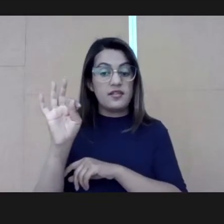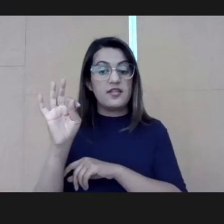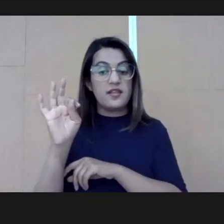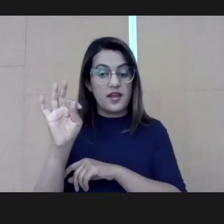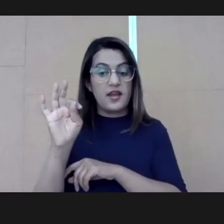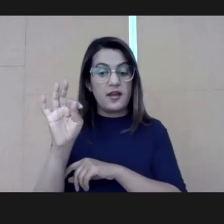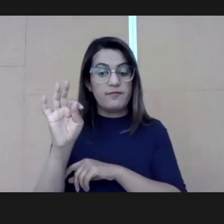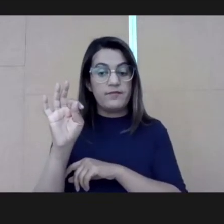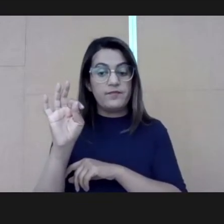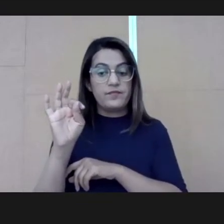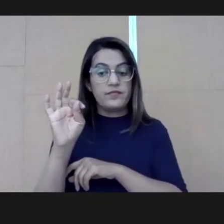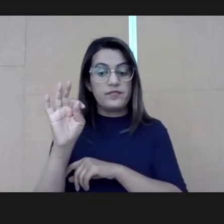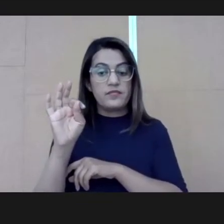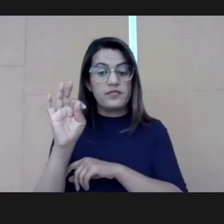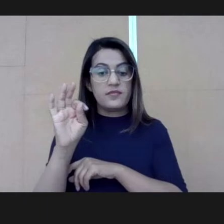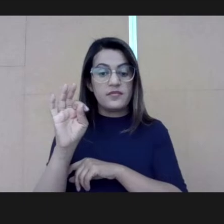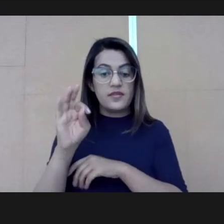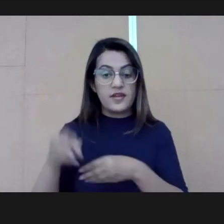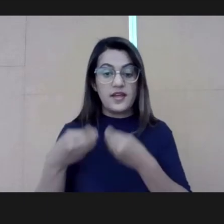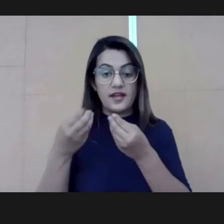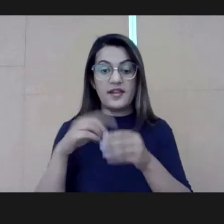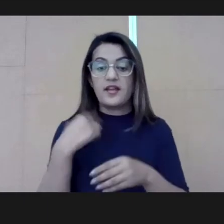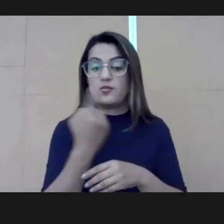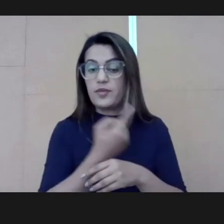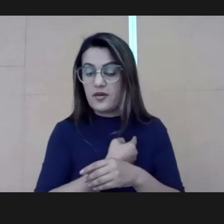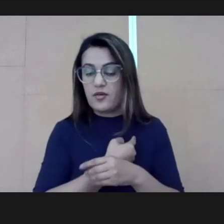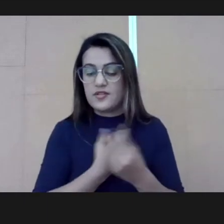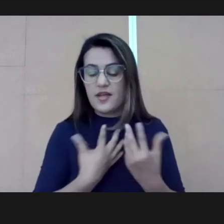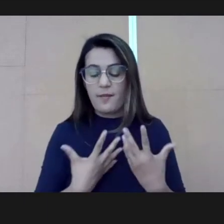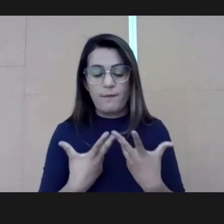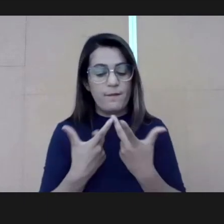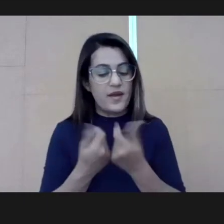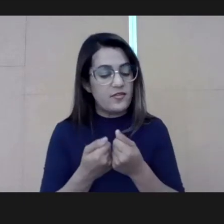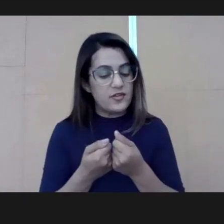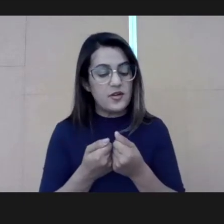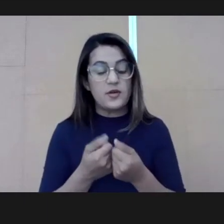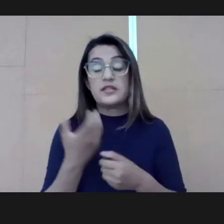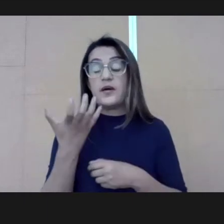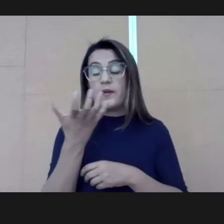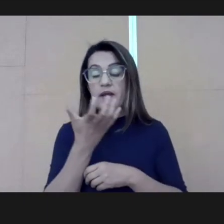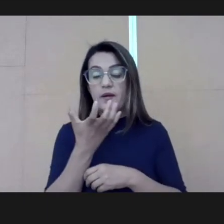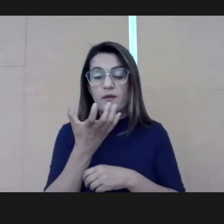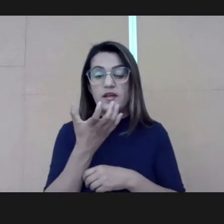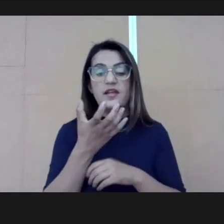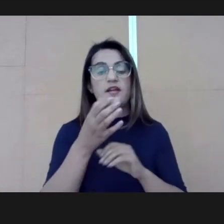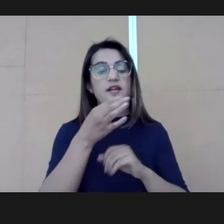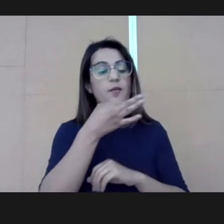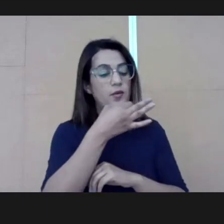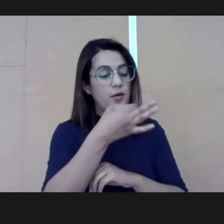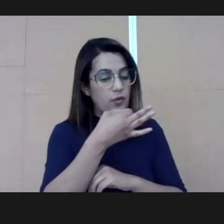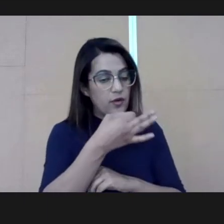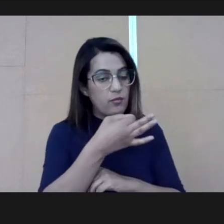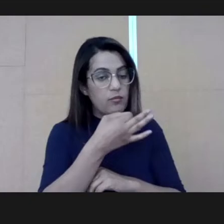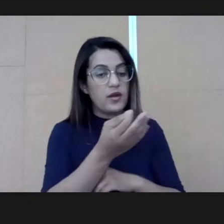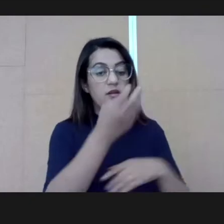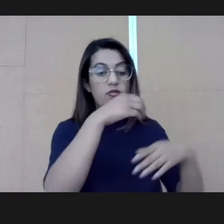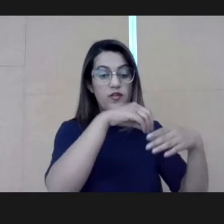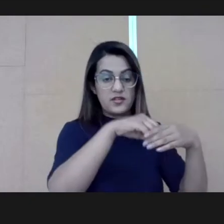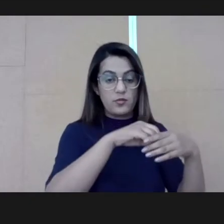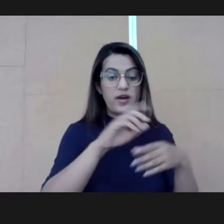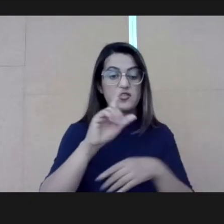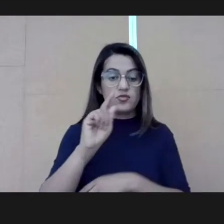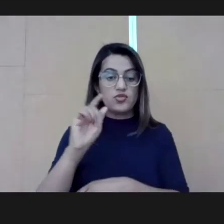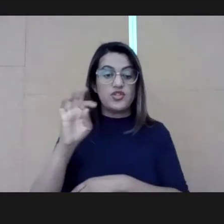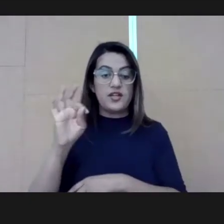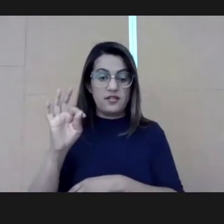because what you have offered to us, it was incredible. I couldn't not say